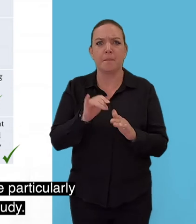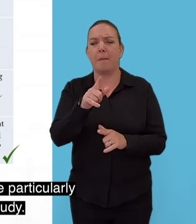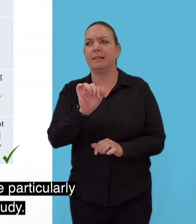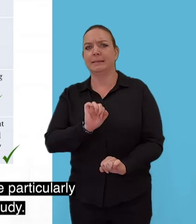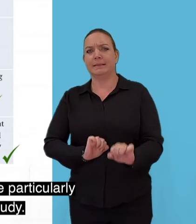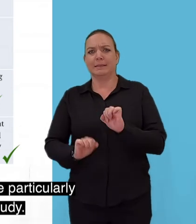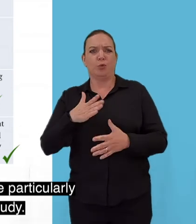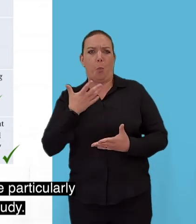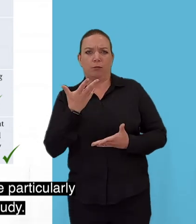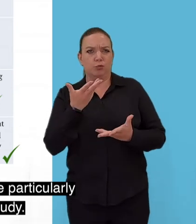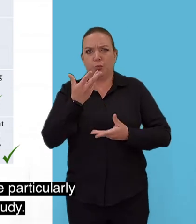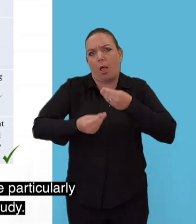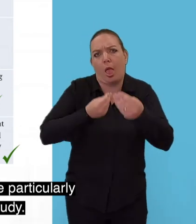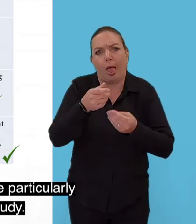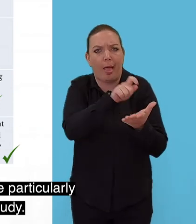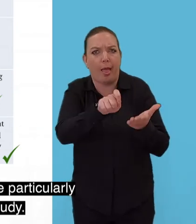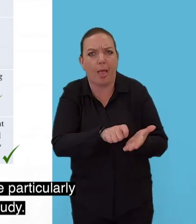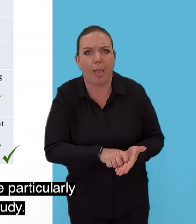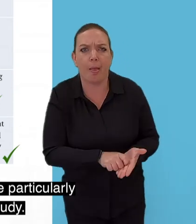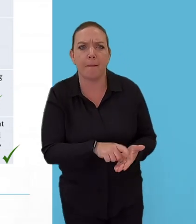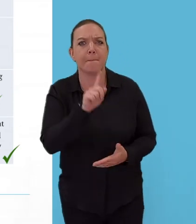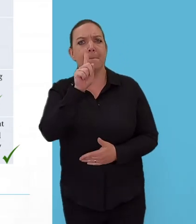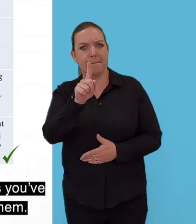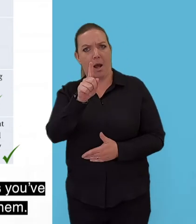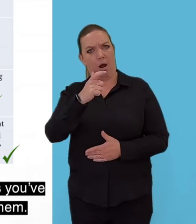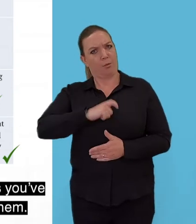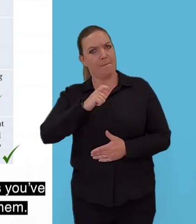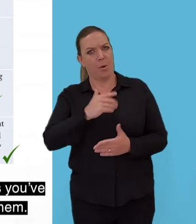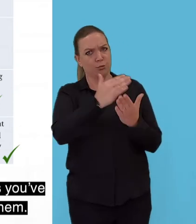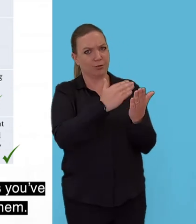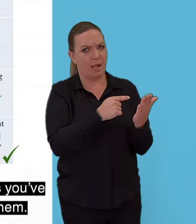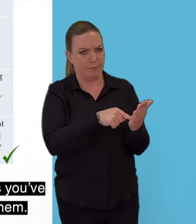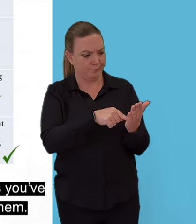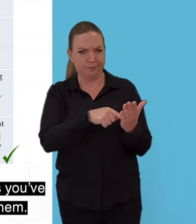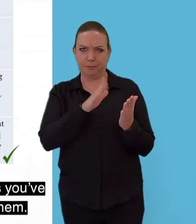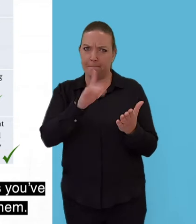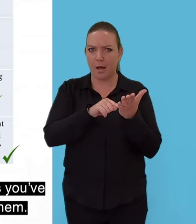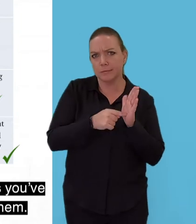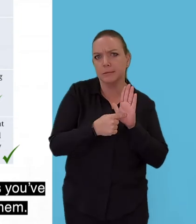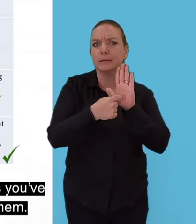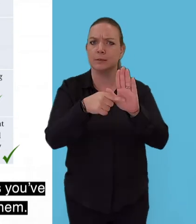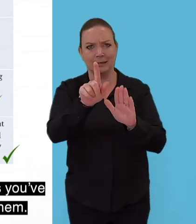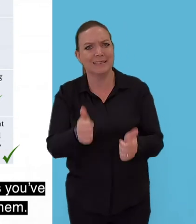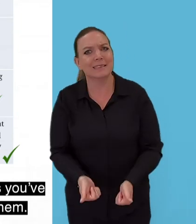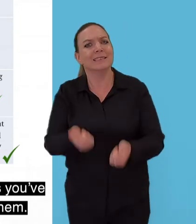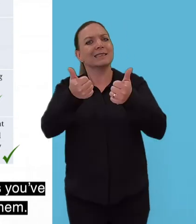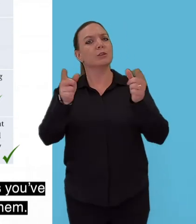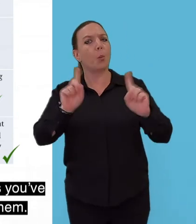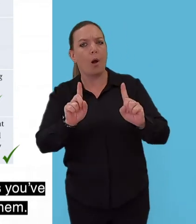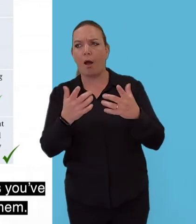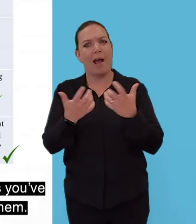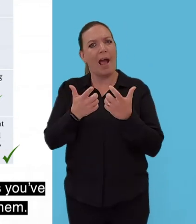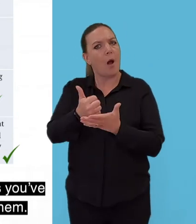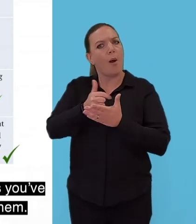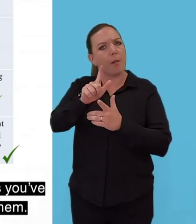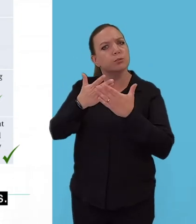important that you focus on what you're particularly good at and how it will help your study. However you can include challenges you faced